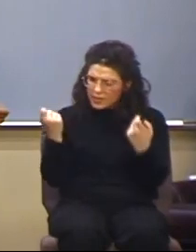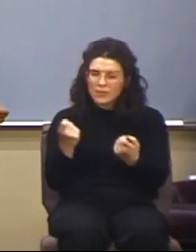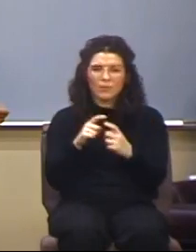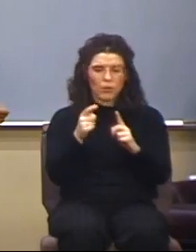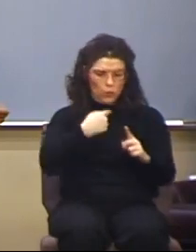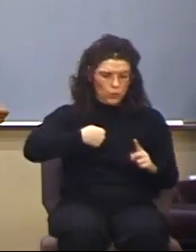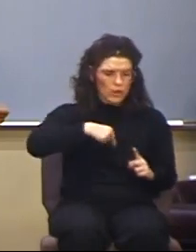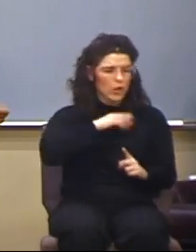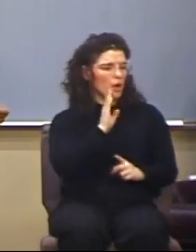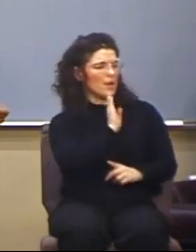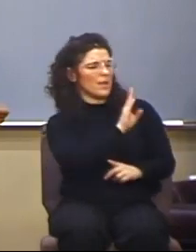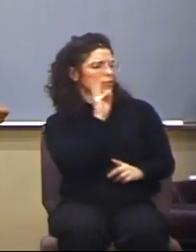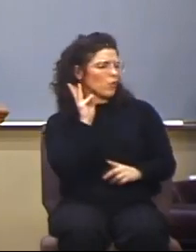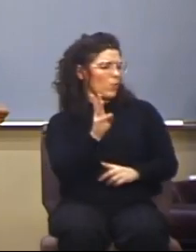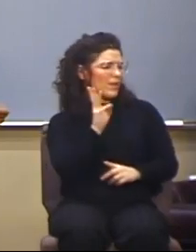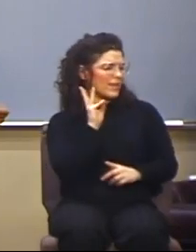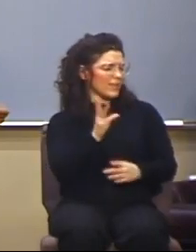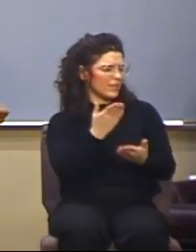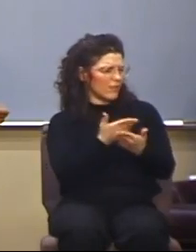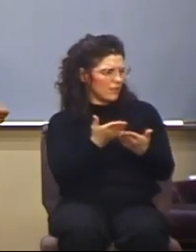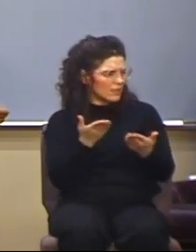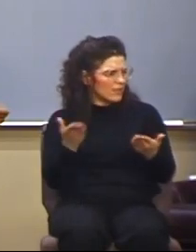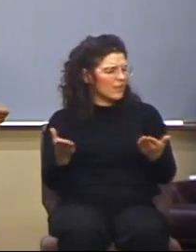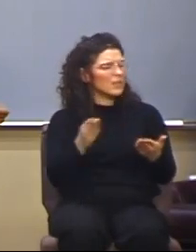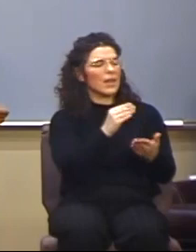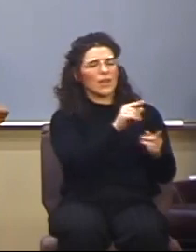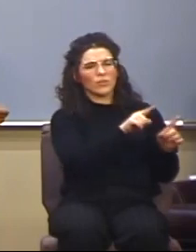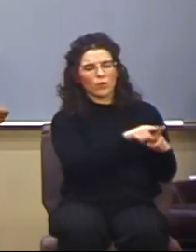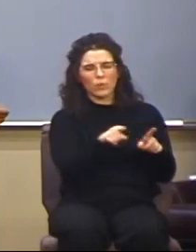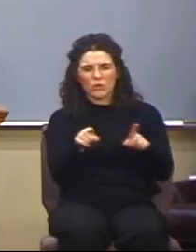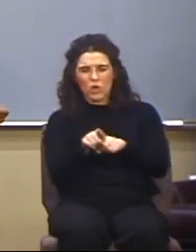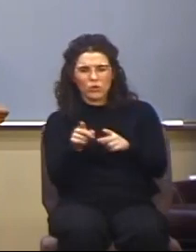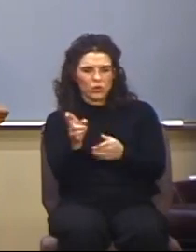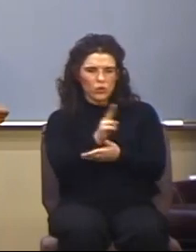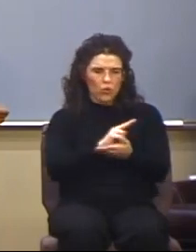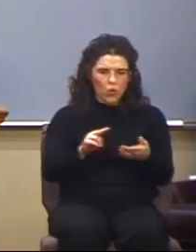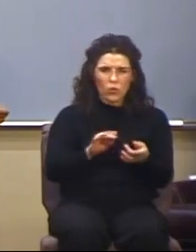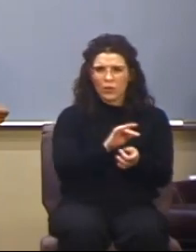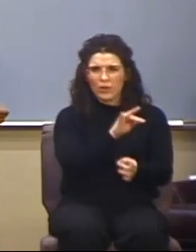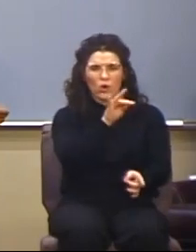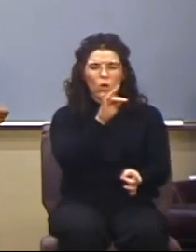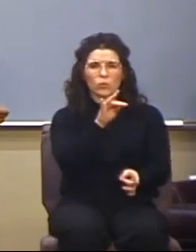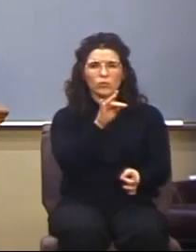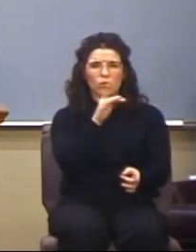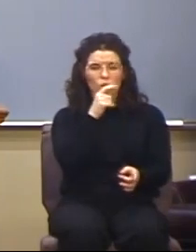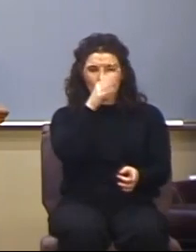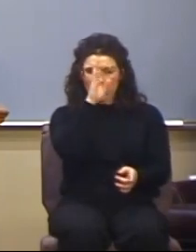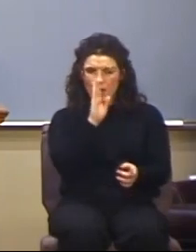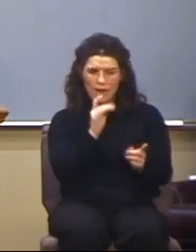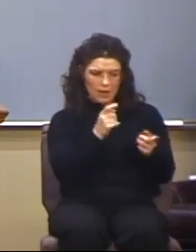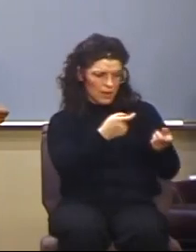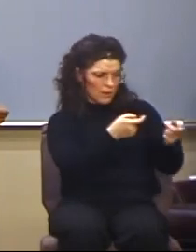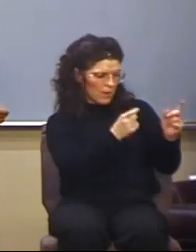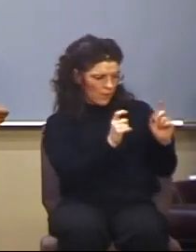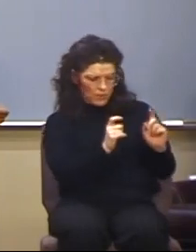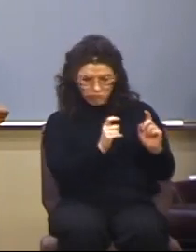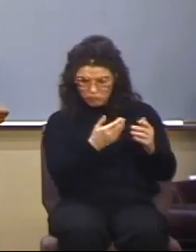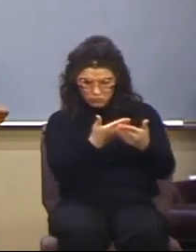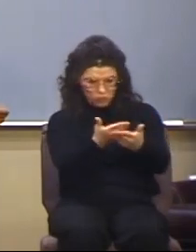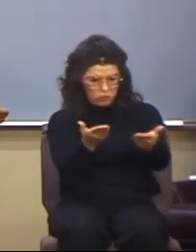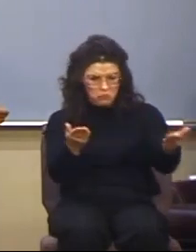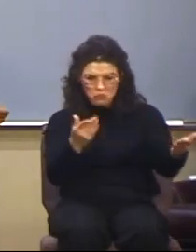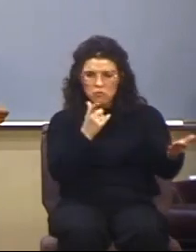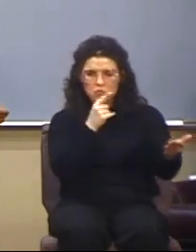of these things, and so is also the Holy Ghost, whom God hath given to them that